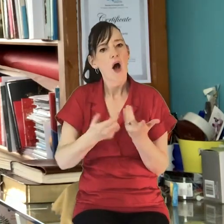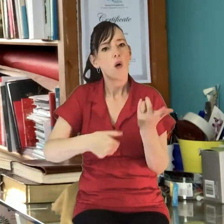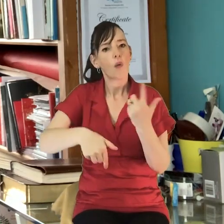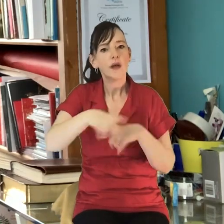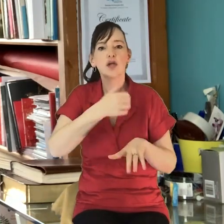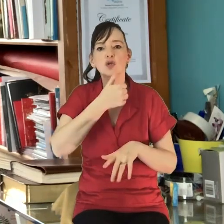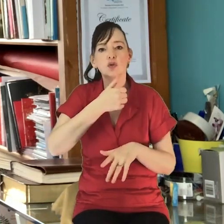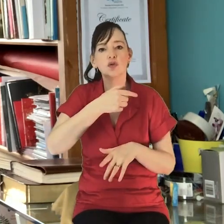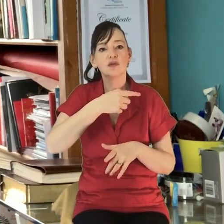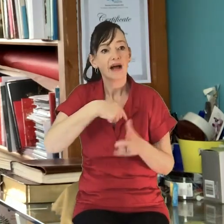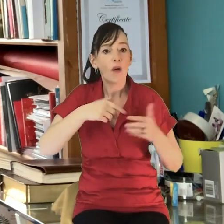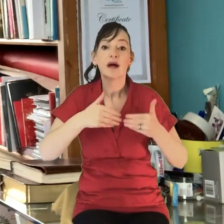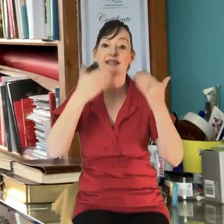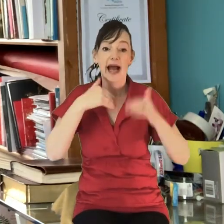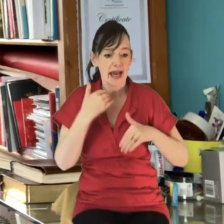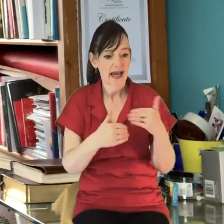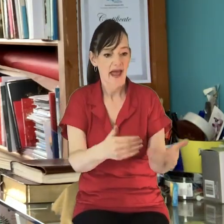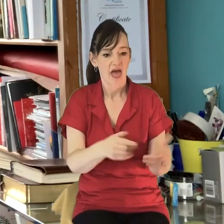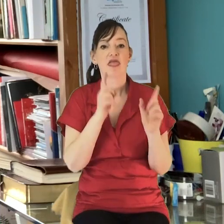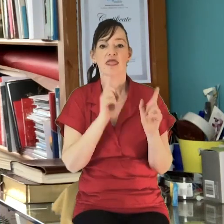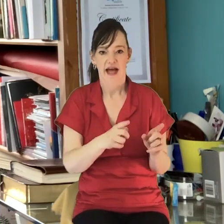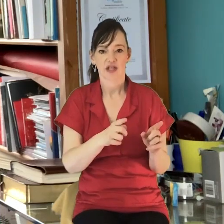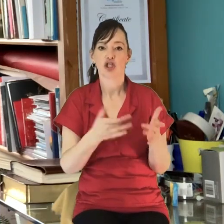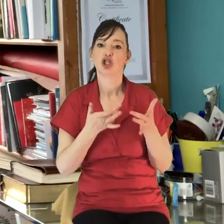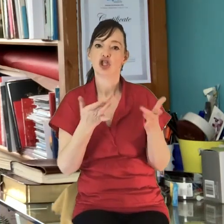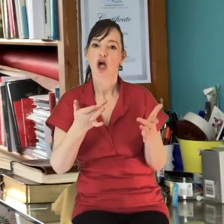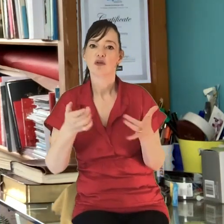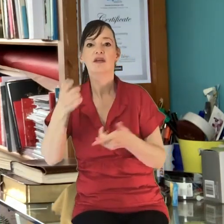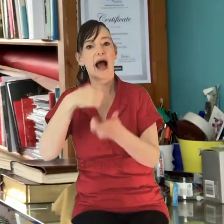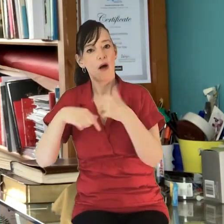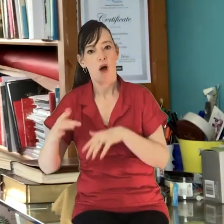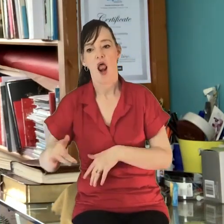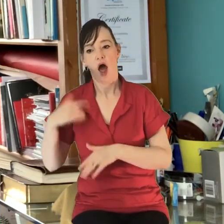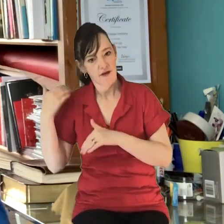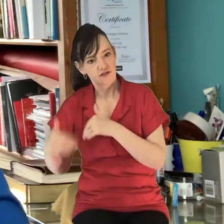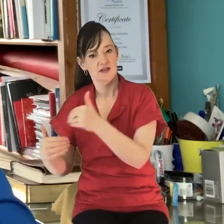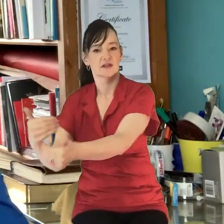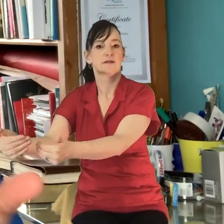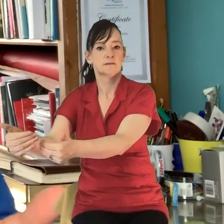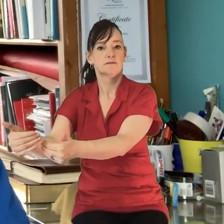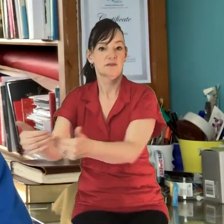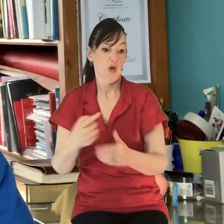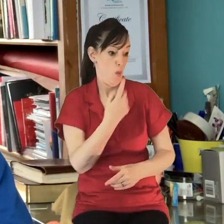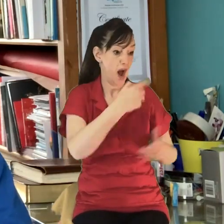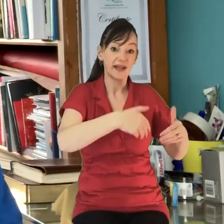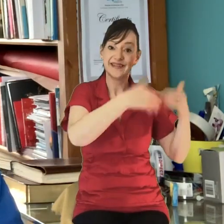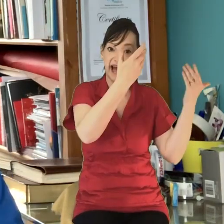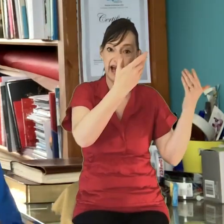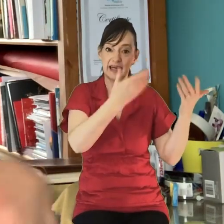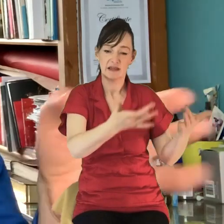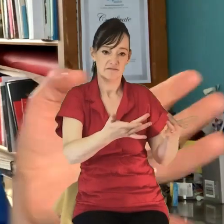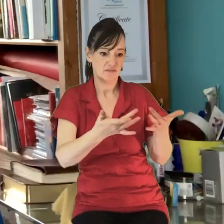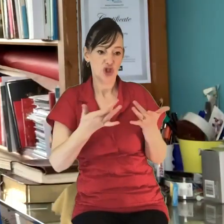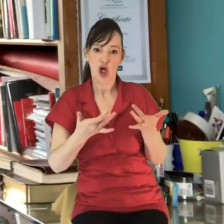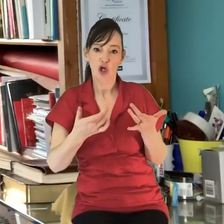And I think it was a really helpful kind of thing to do for us as Christians to think through, well, how do we spend our days in lockdown?